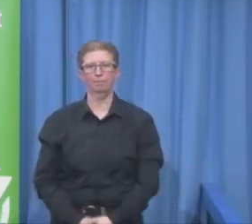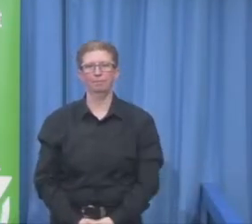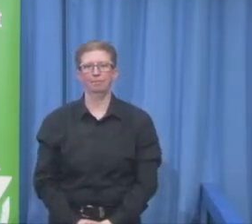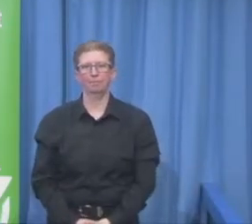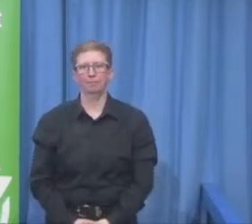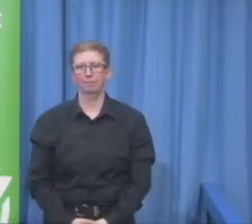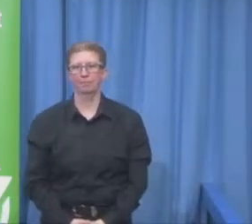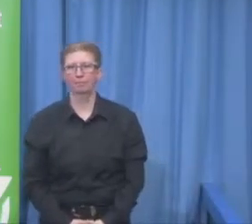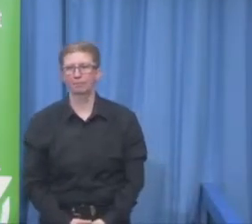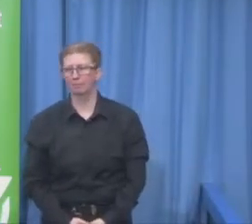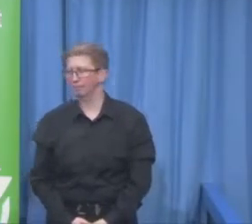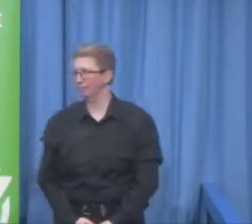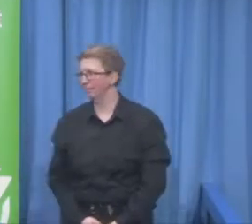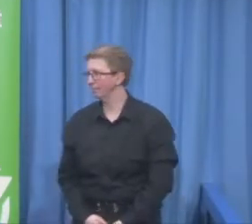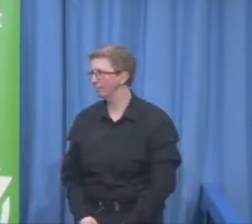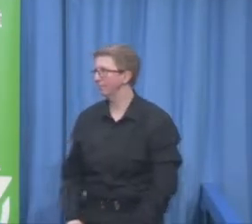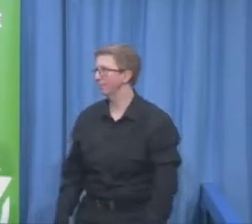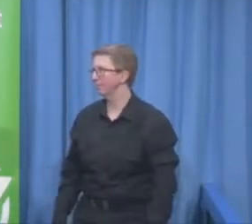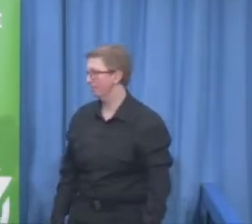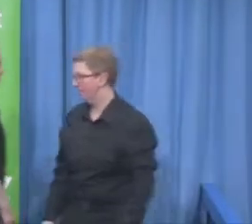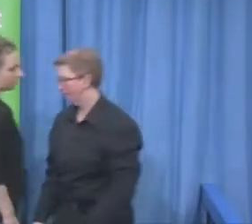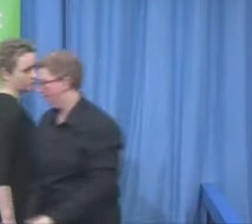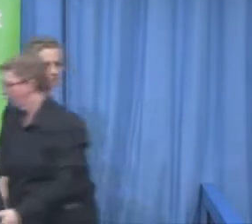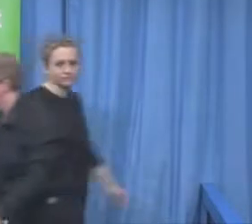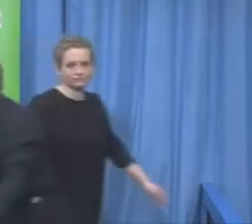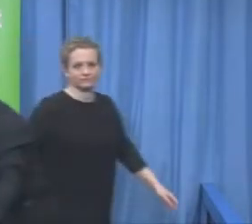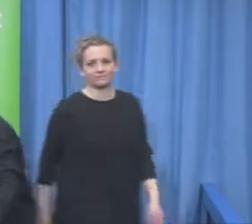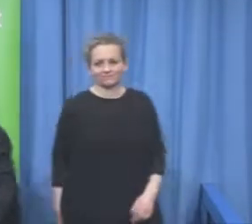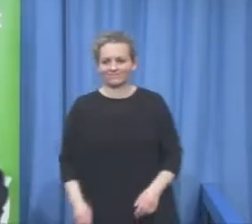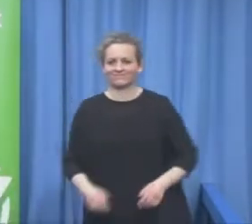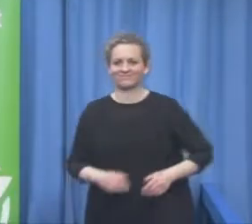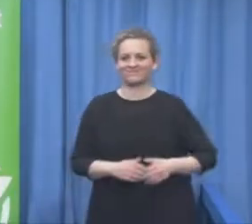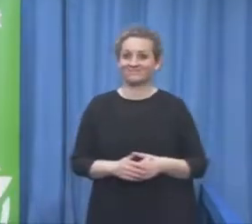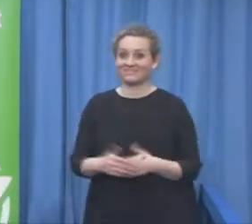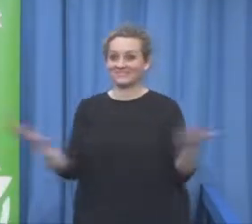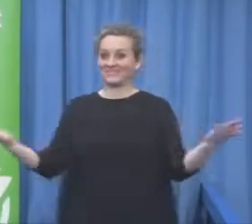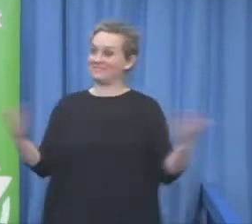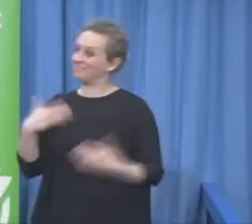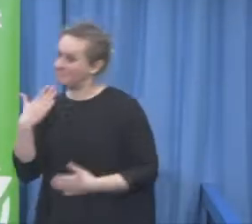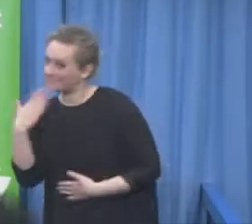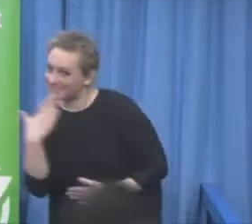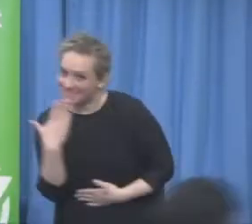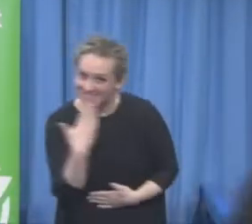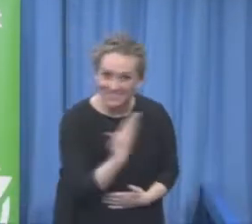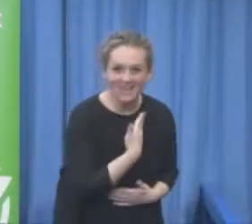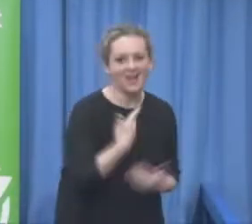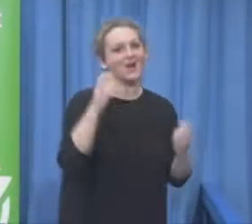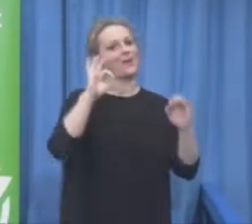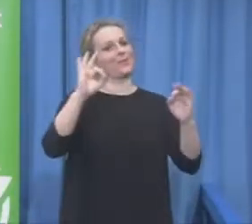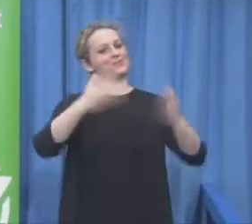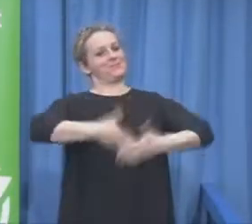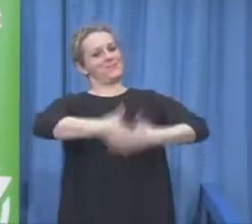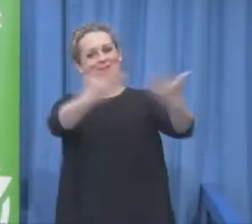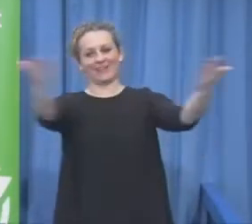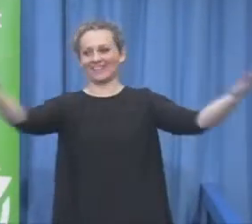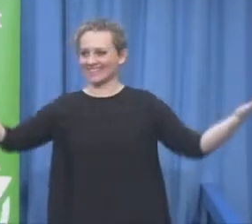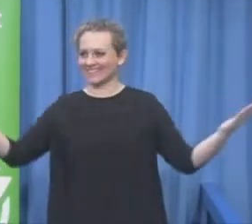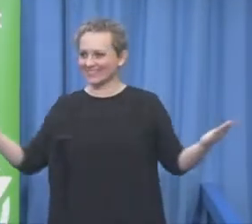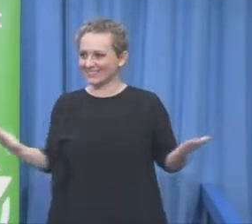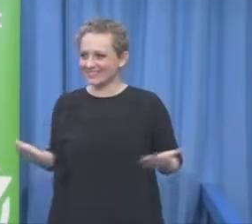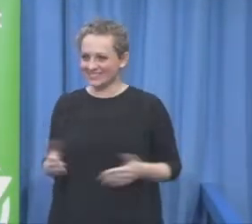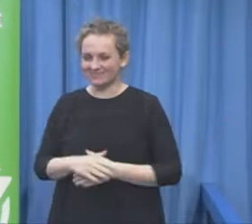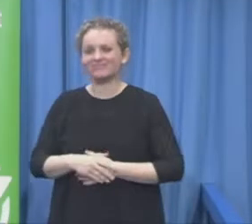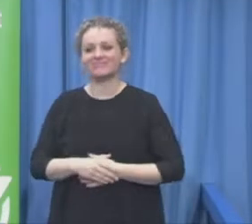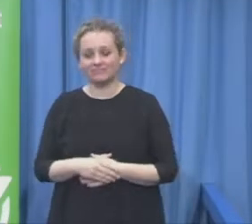yeah thank you Caroline well good morning everybody so I'm a friend of Amelie in